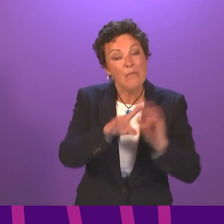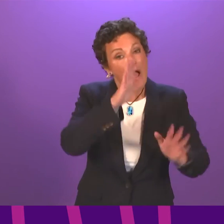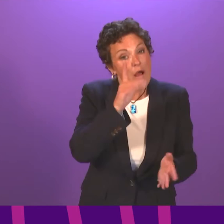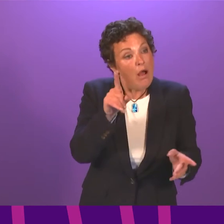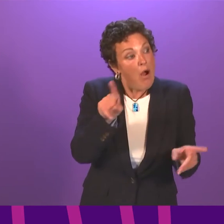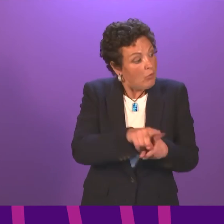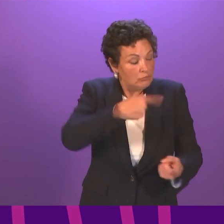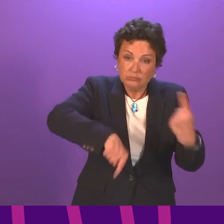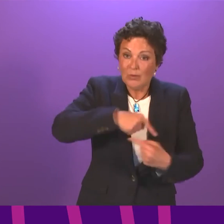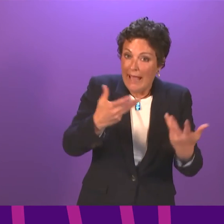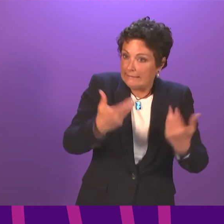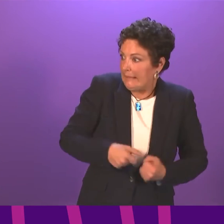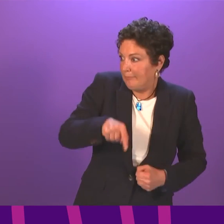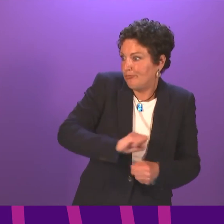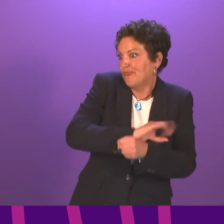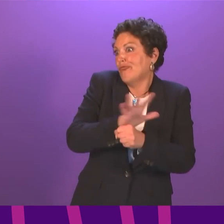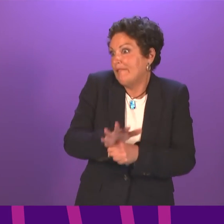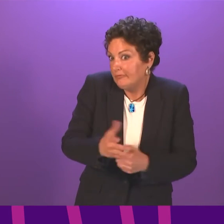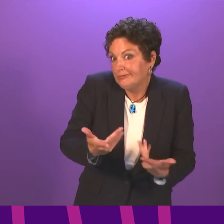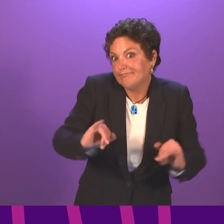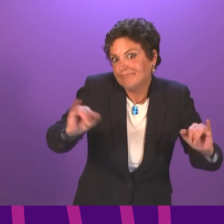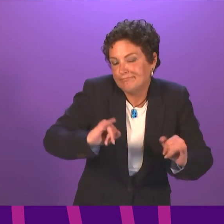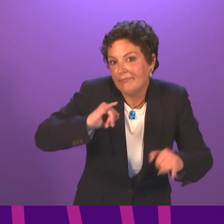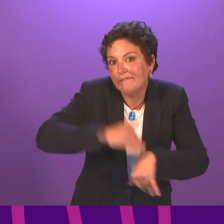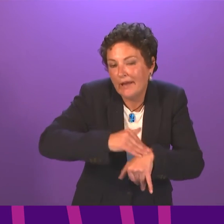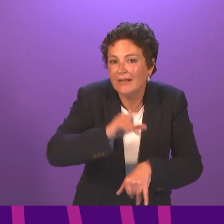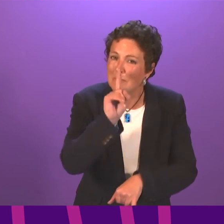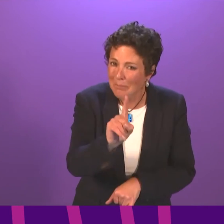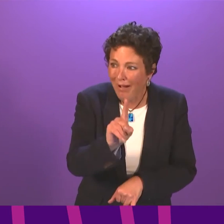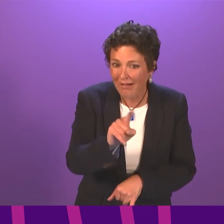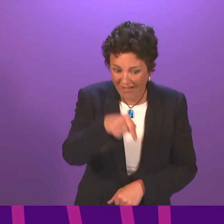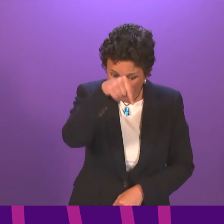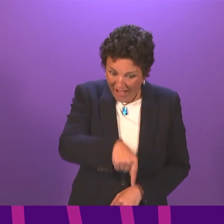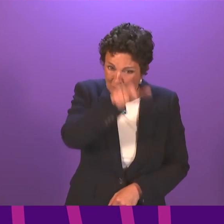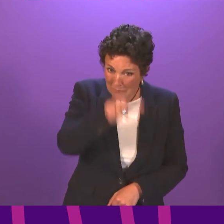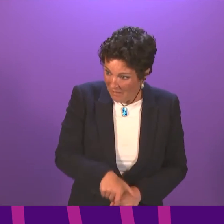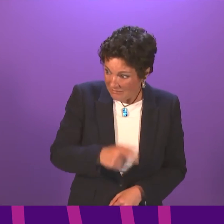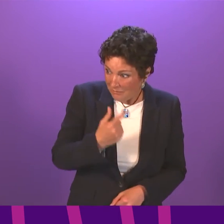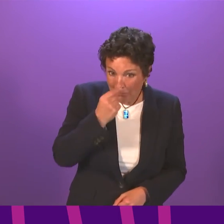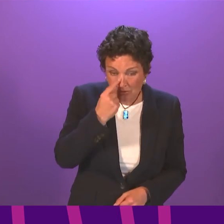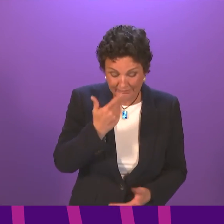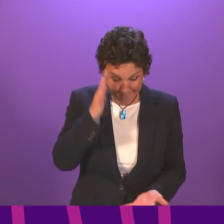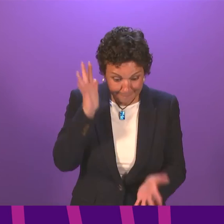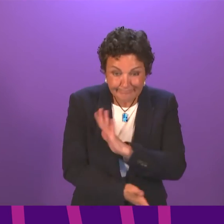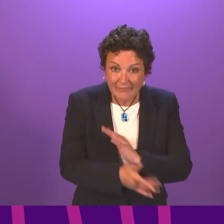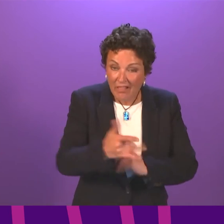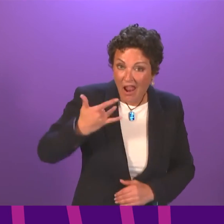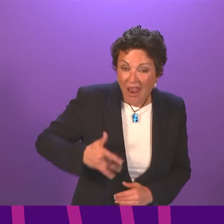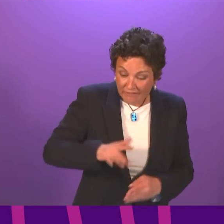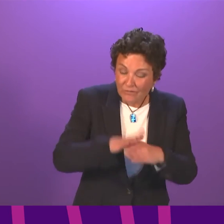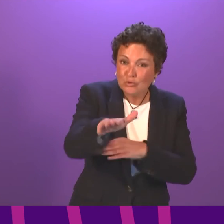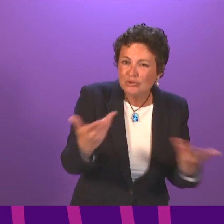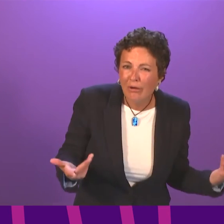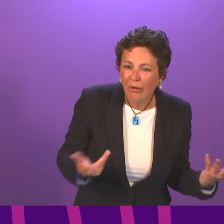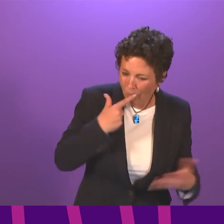does mean someone losing their life chances. Because this is the key point of their lives, where getting attainment and what they do with their future